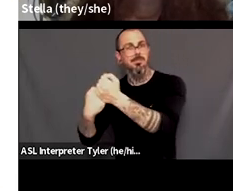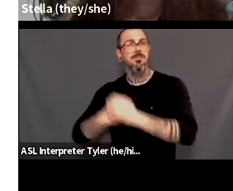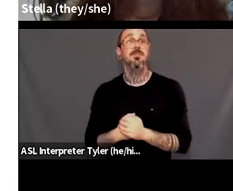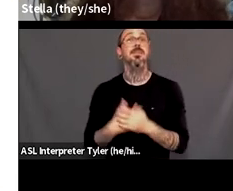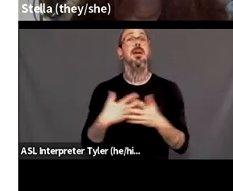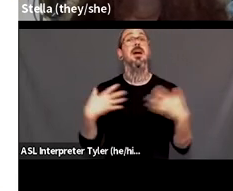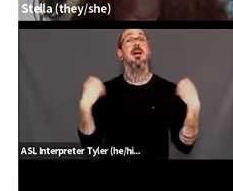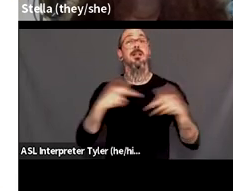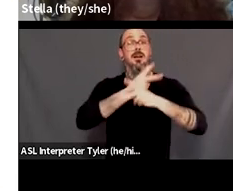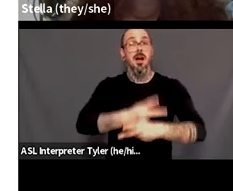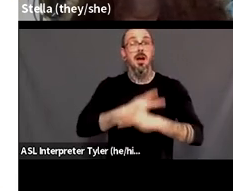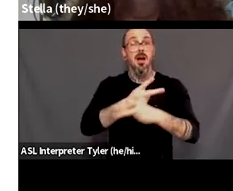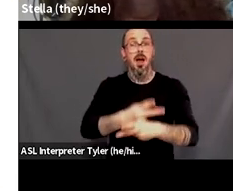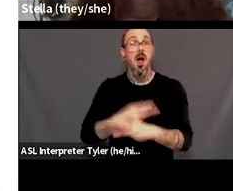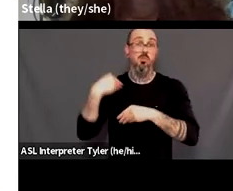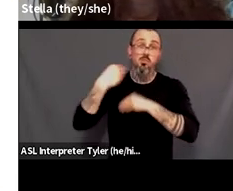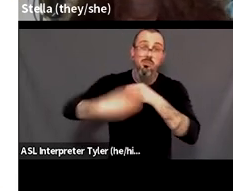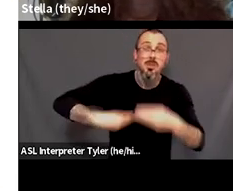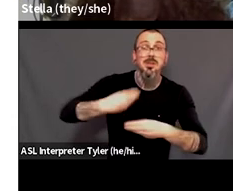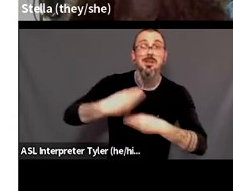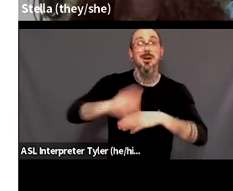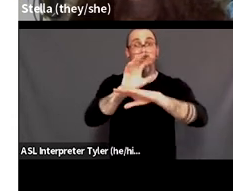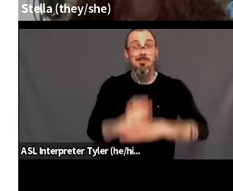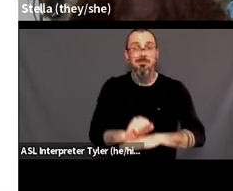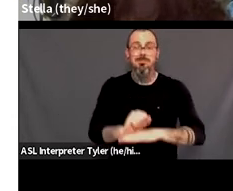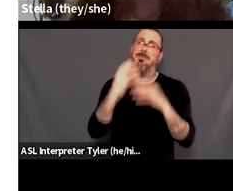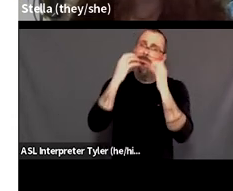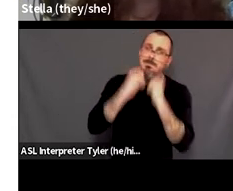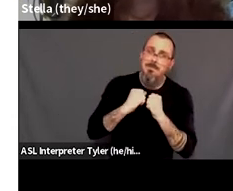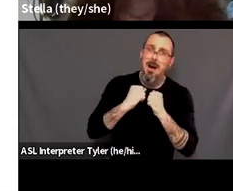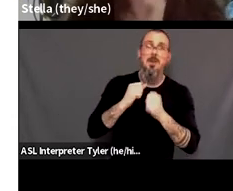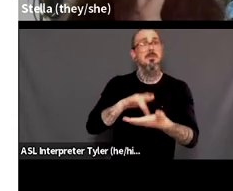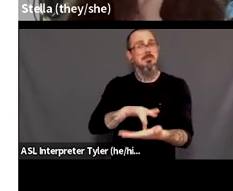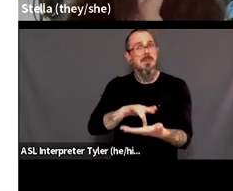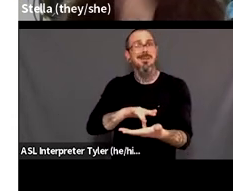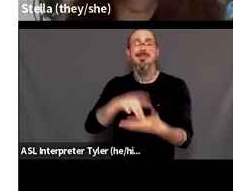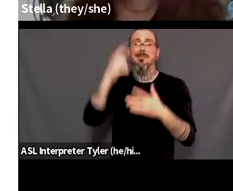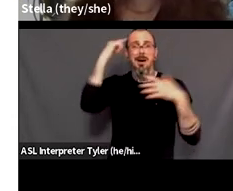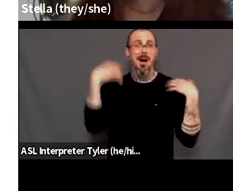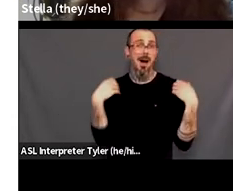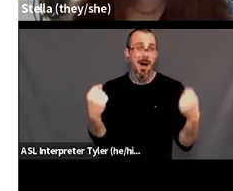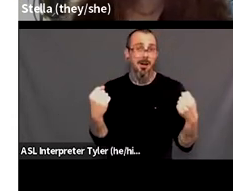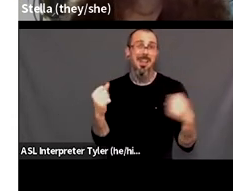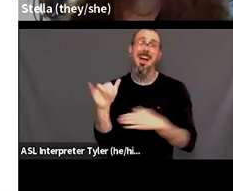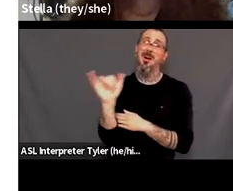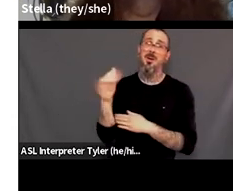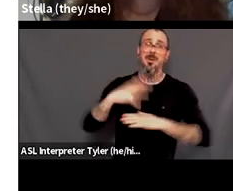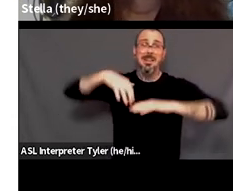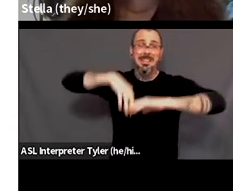recognize the value of traditional and cultural practices in medicine and mental health particularly for indigenous